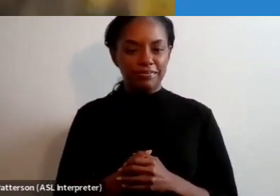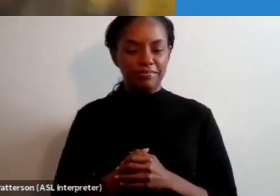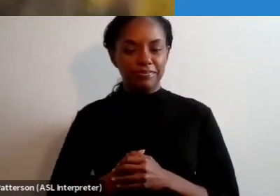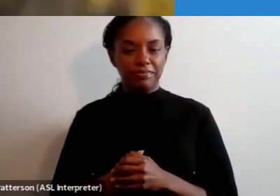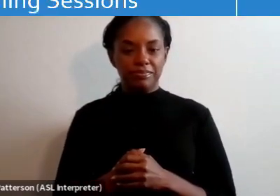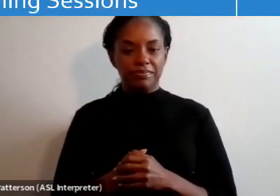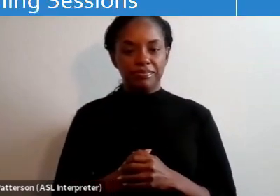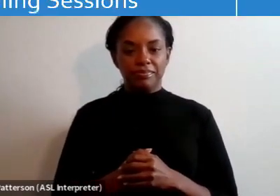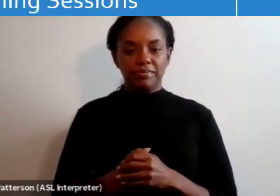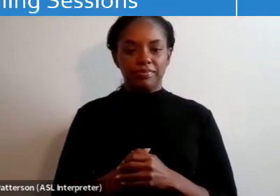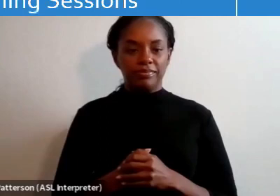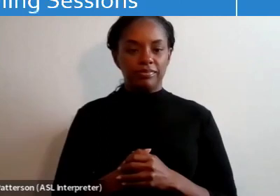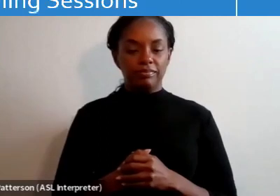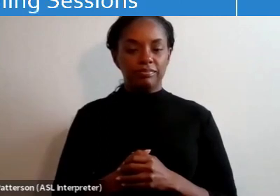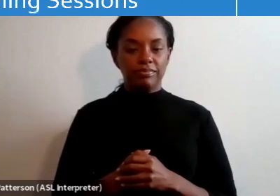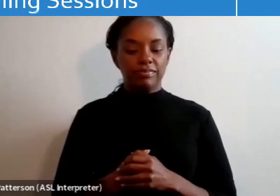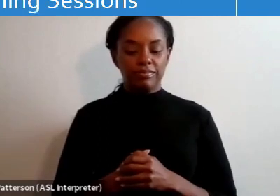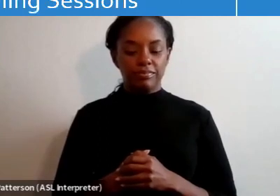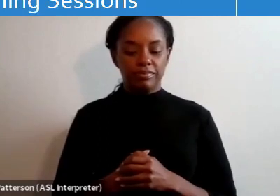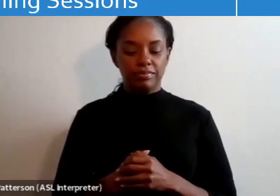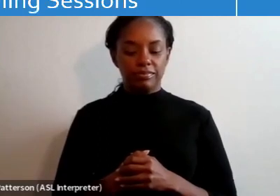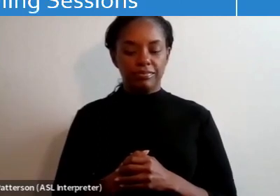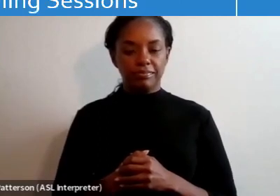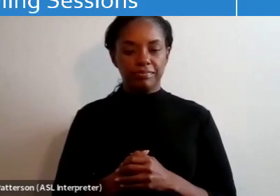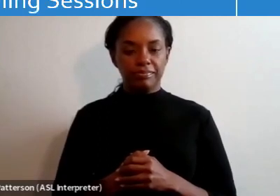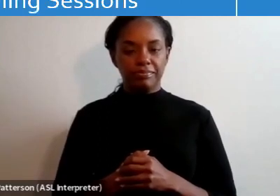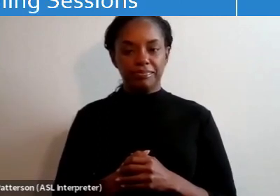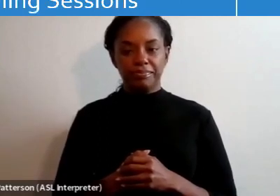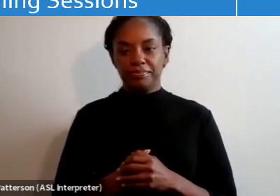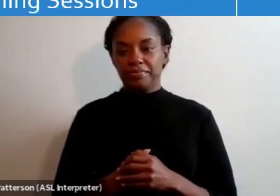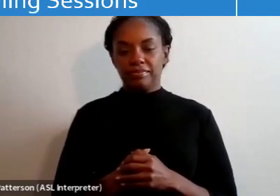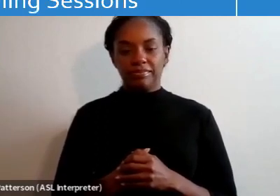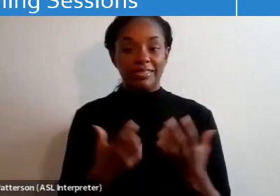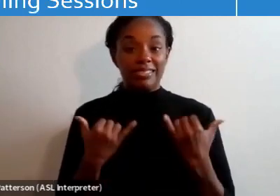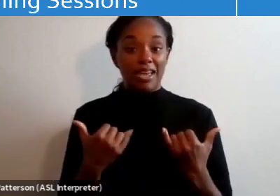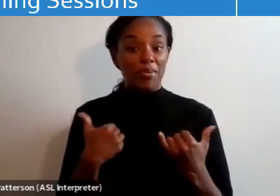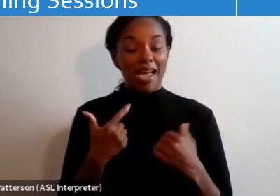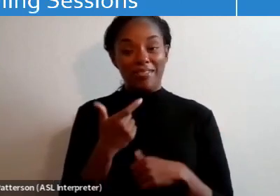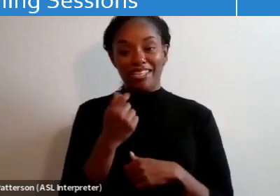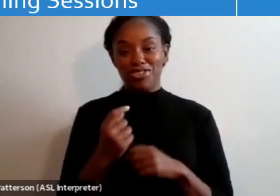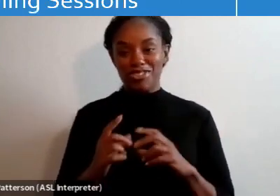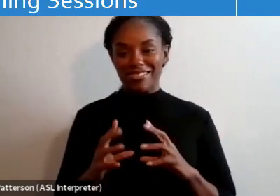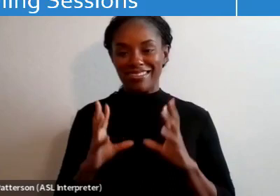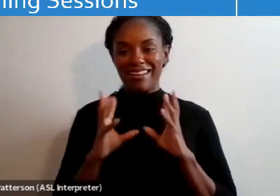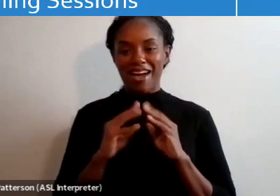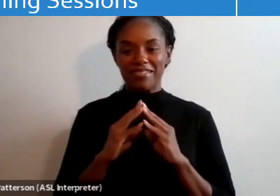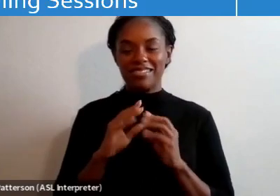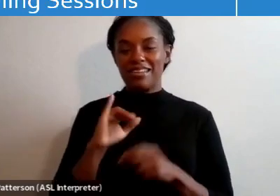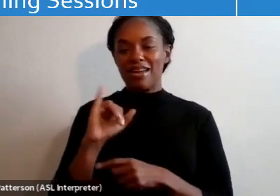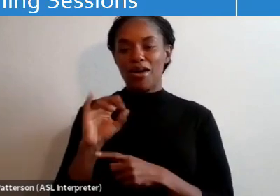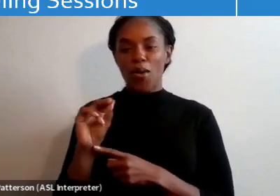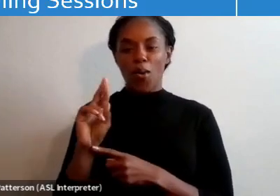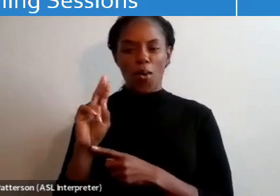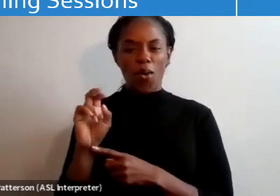Now, today we have a really interesting conference. Jorge took us through it